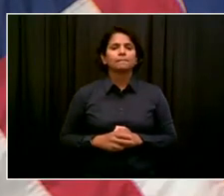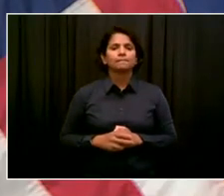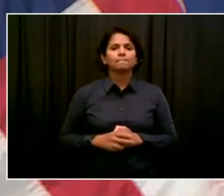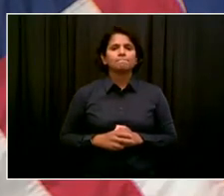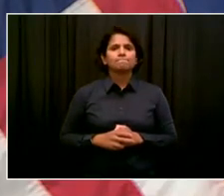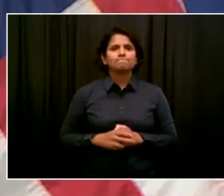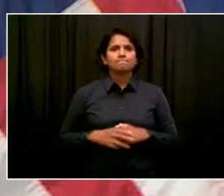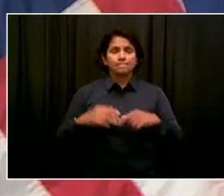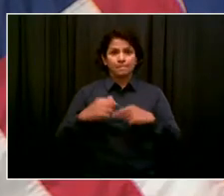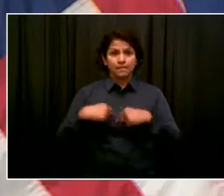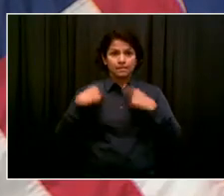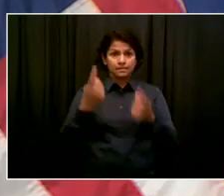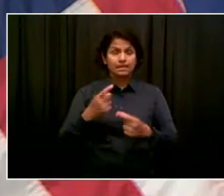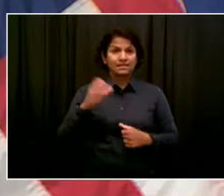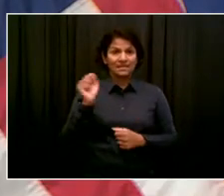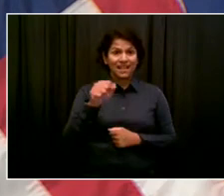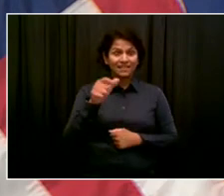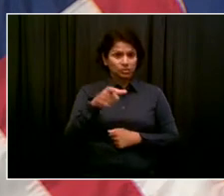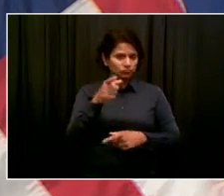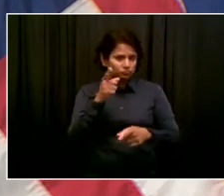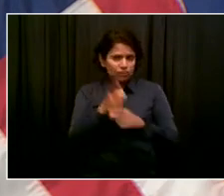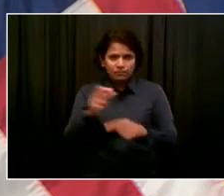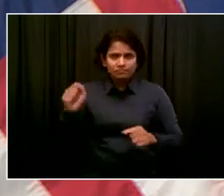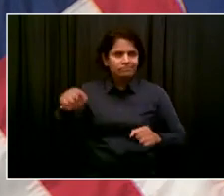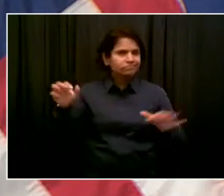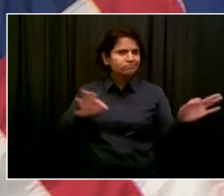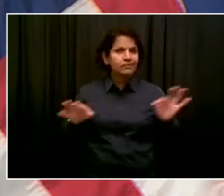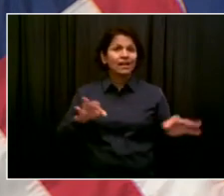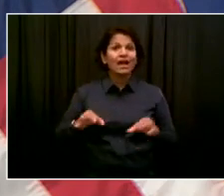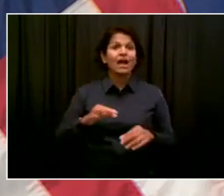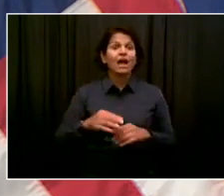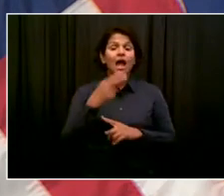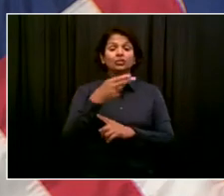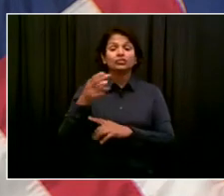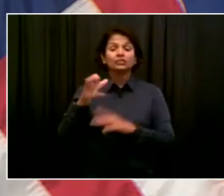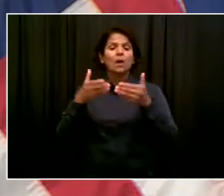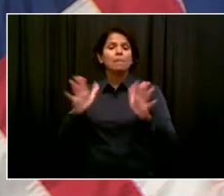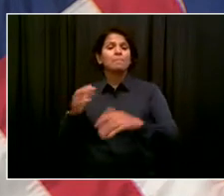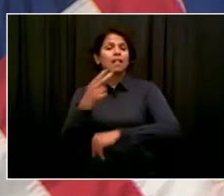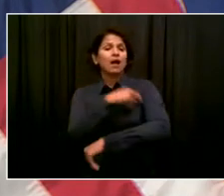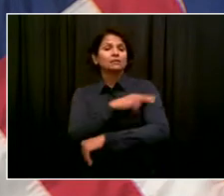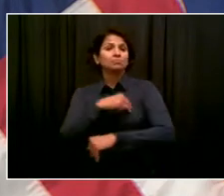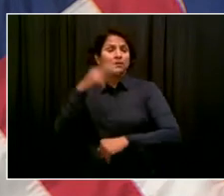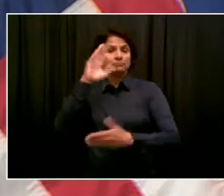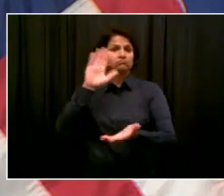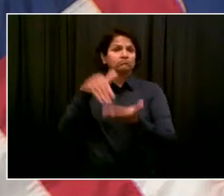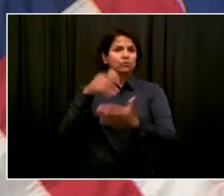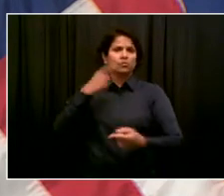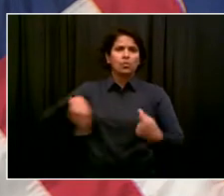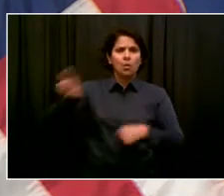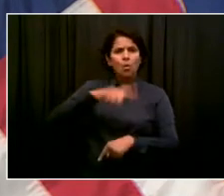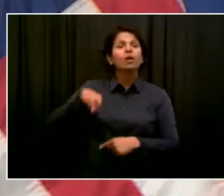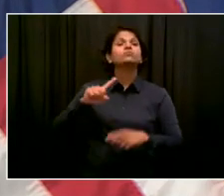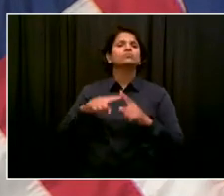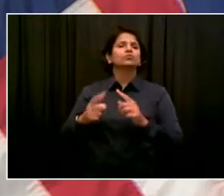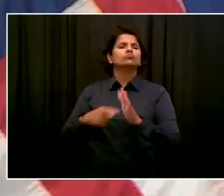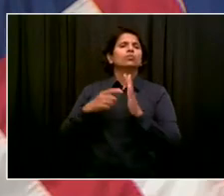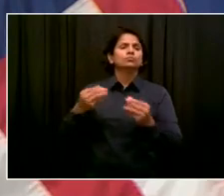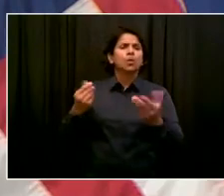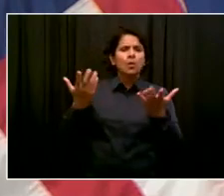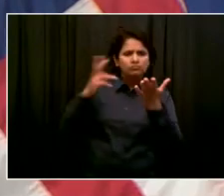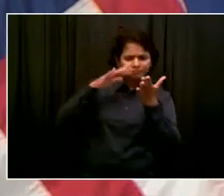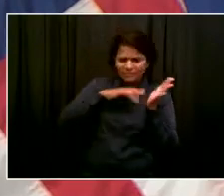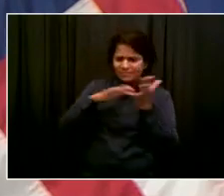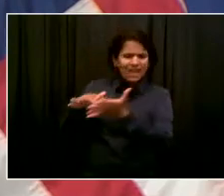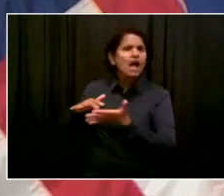and New York's entire health infrastructure worked shoulder to shoulder with agencies across the city, from housing, to parks,